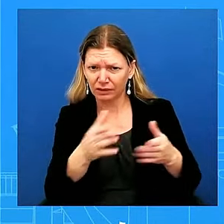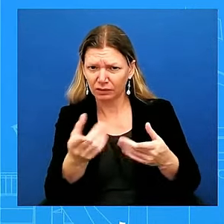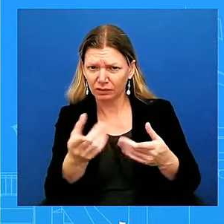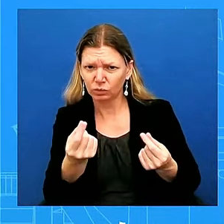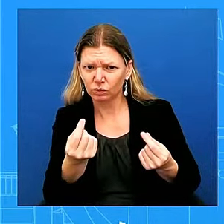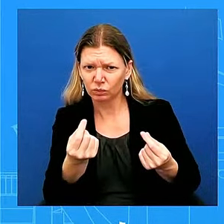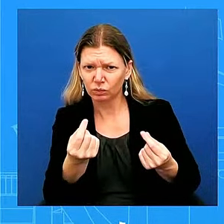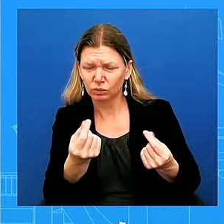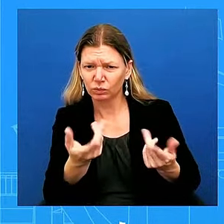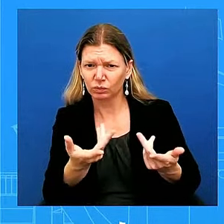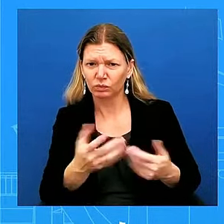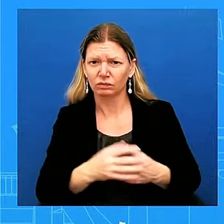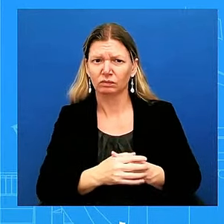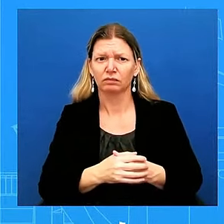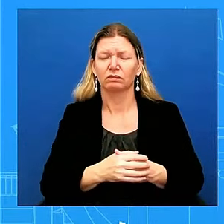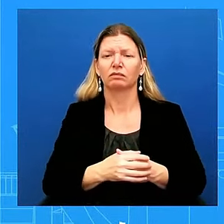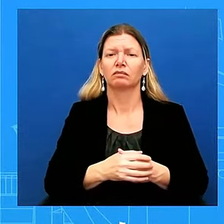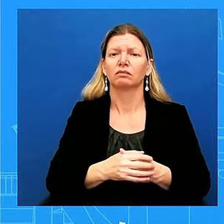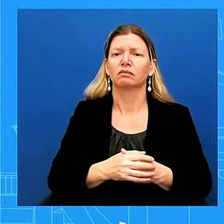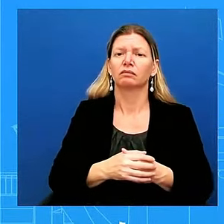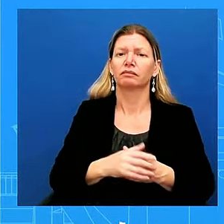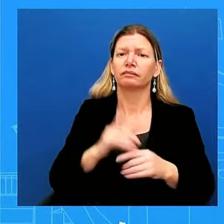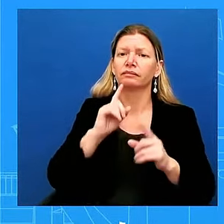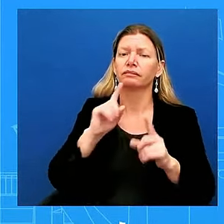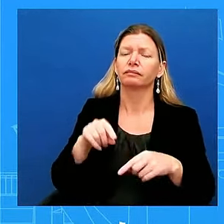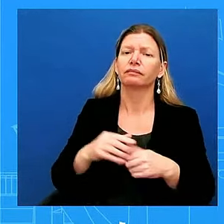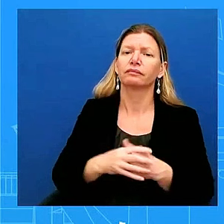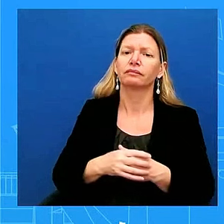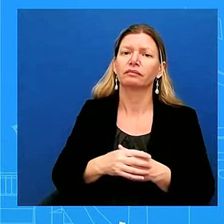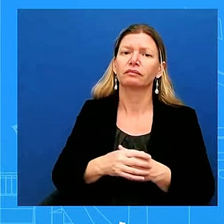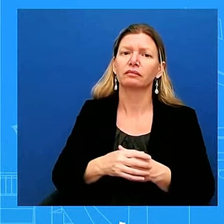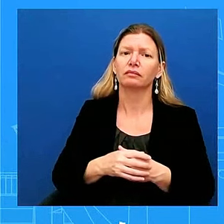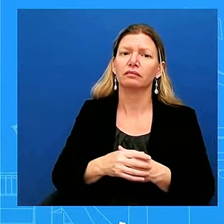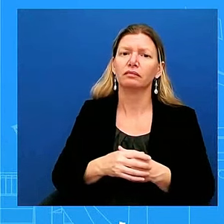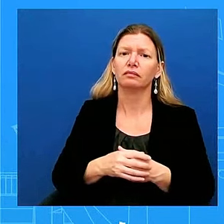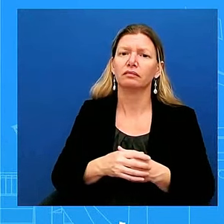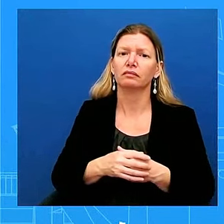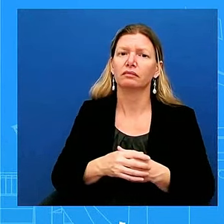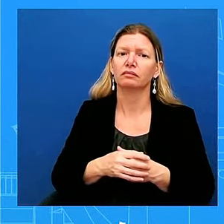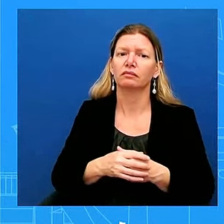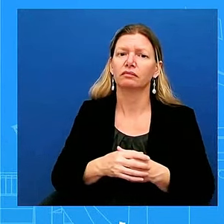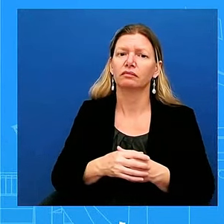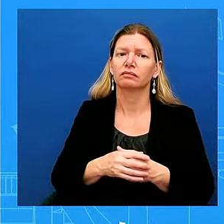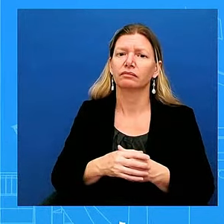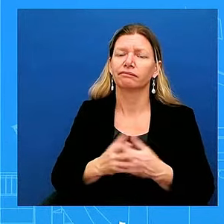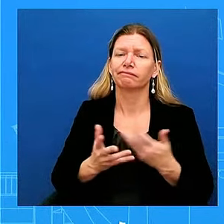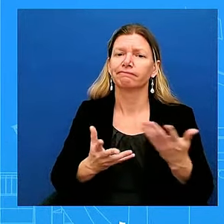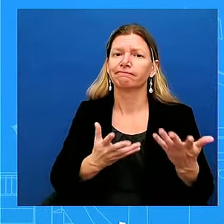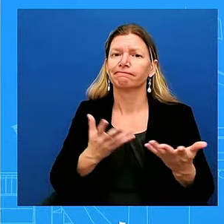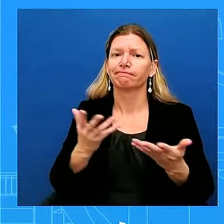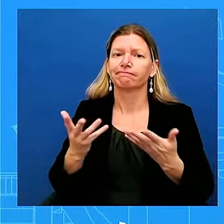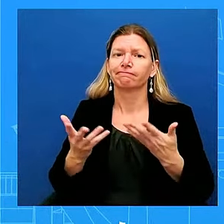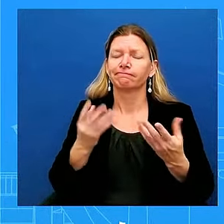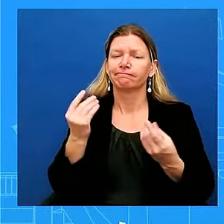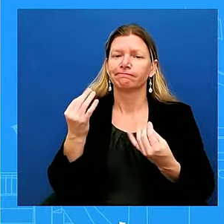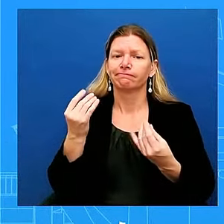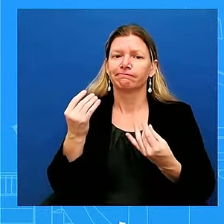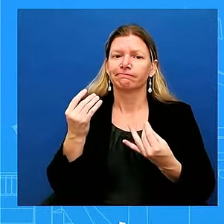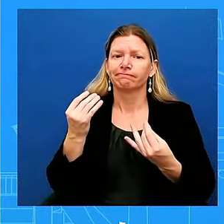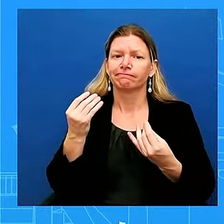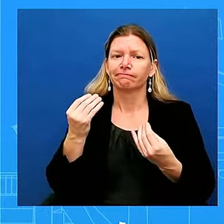we – there are conversations that we have and